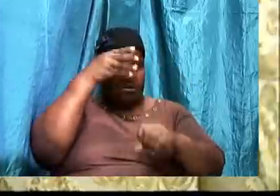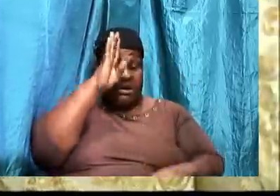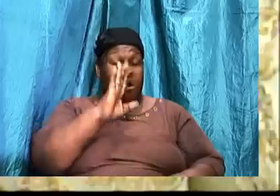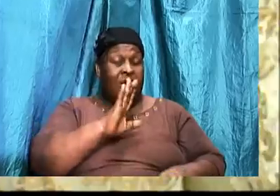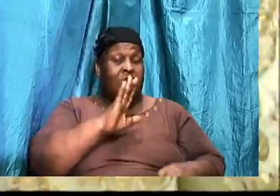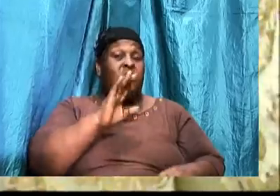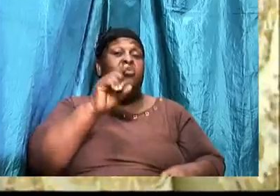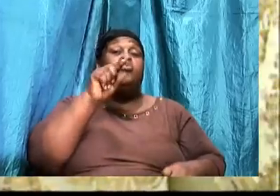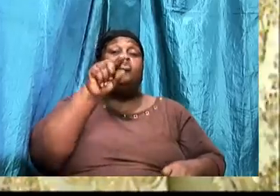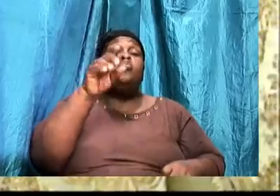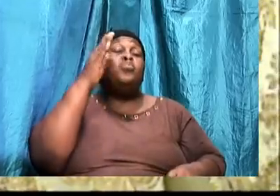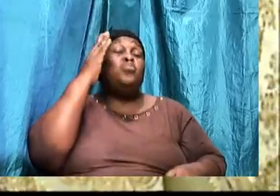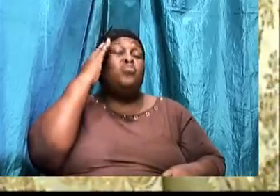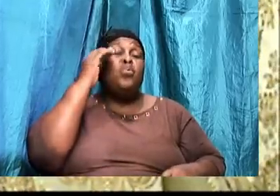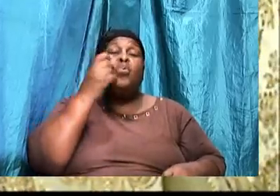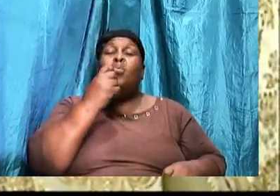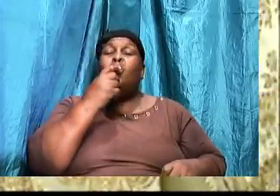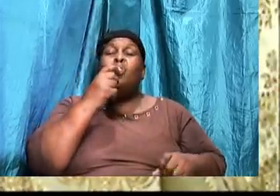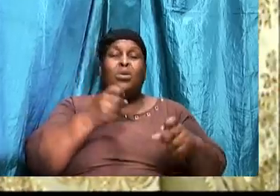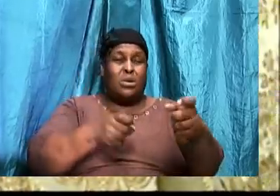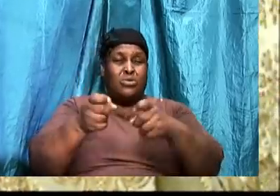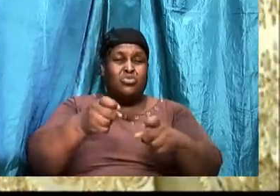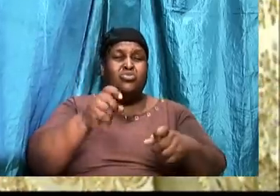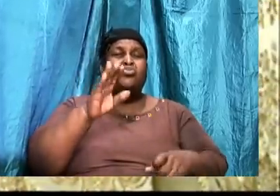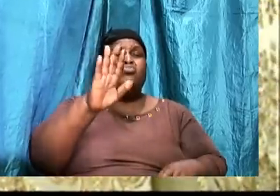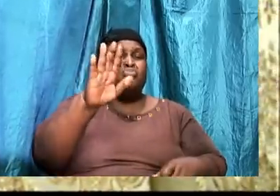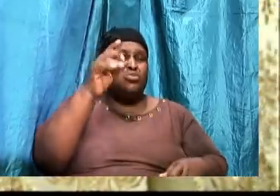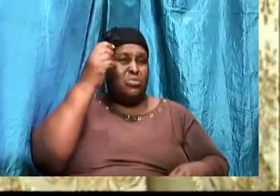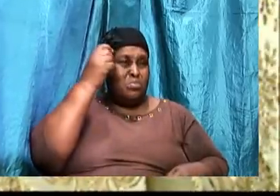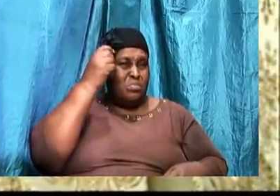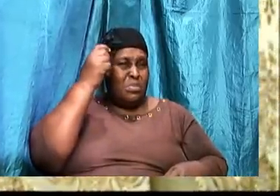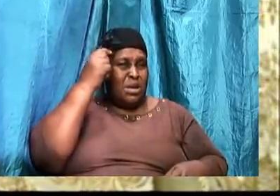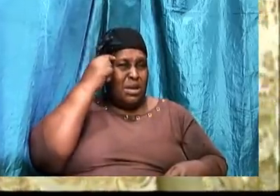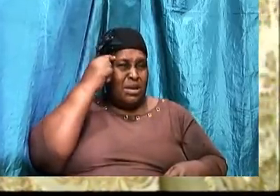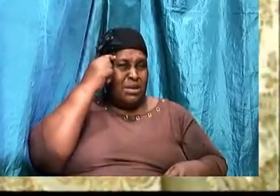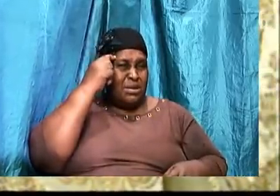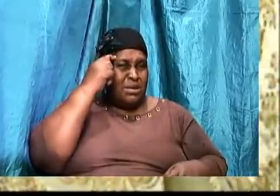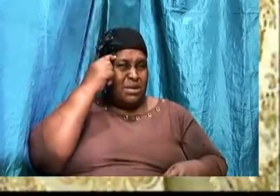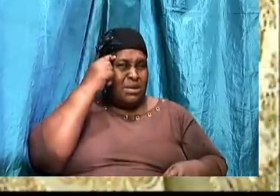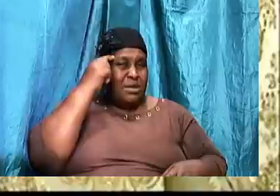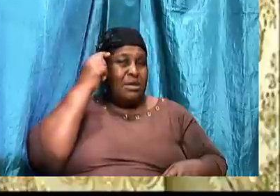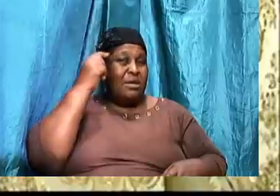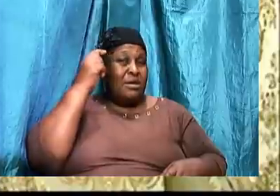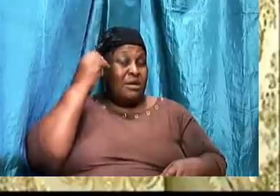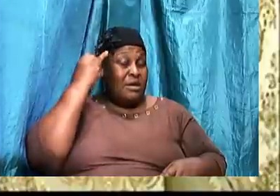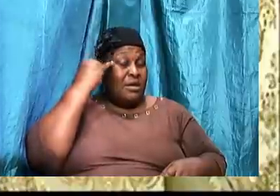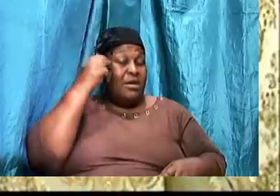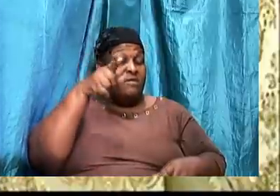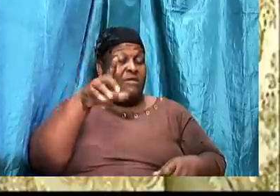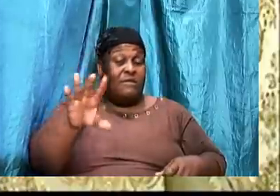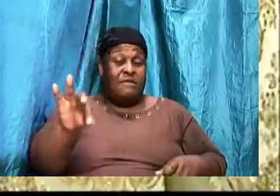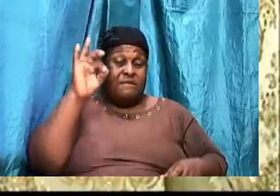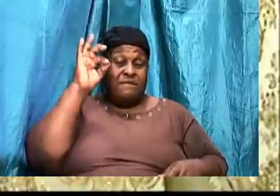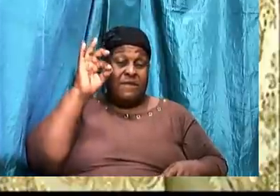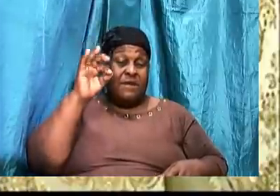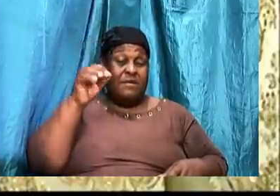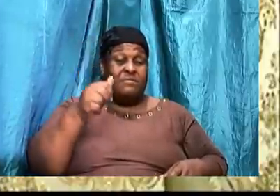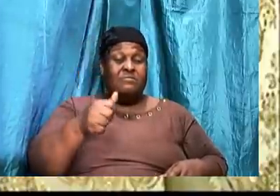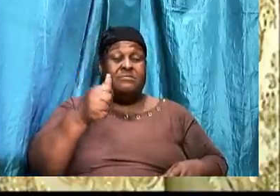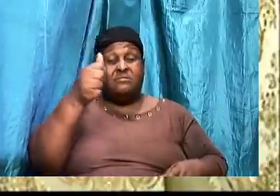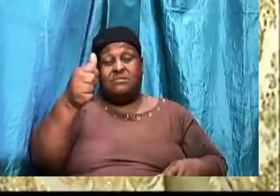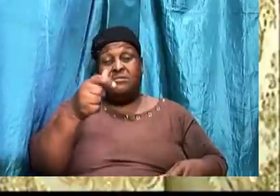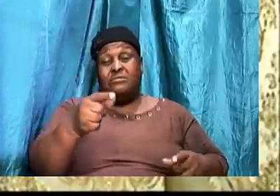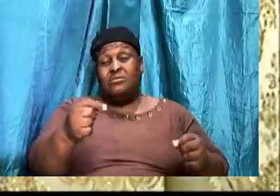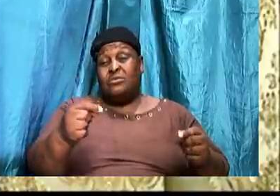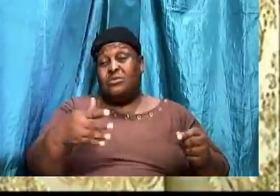find yourself doing the things that God wants you to do, then you know that God is in control